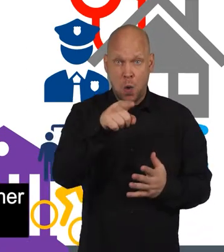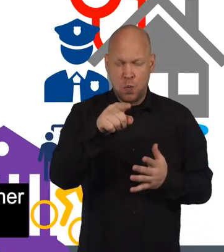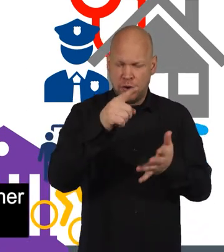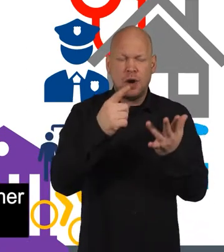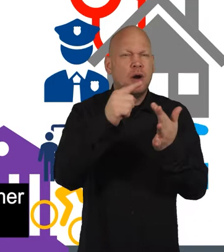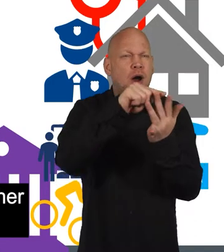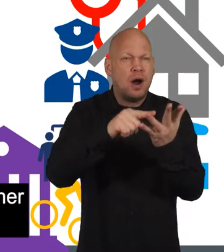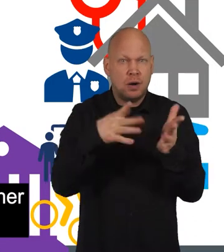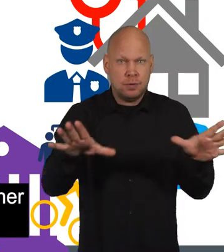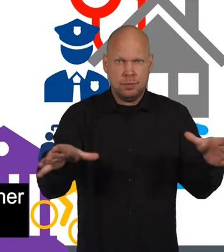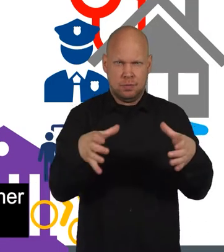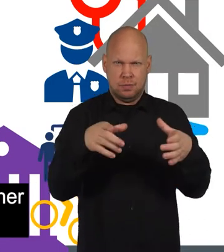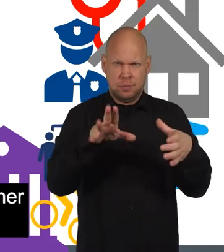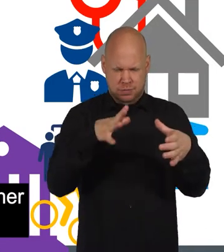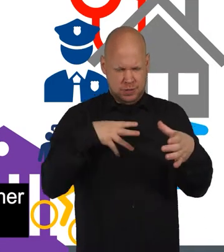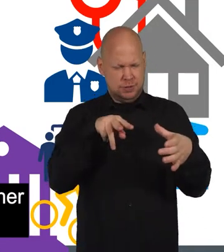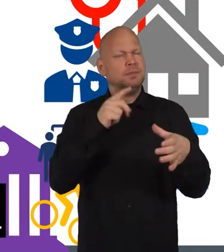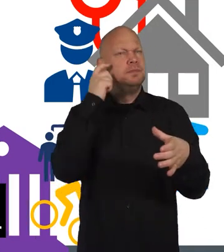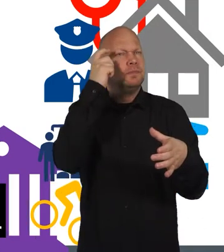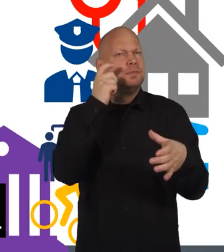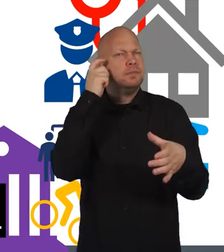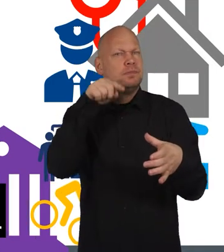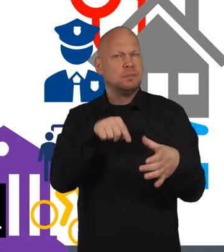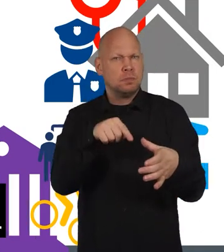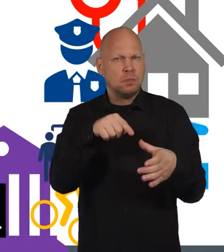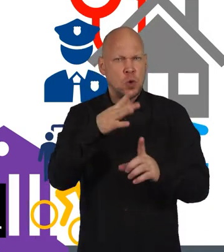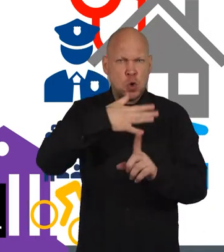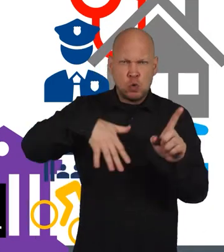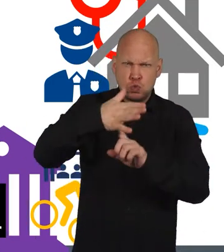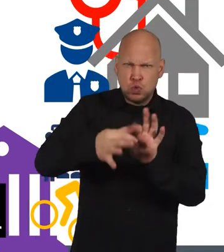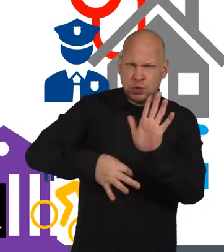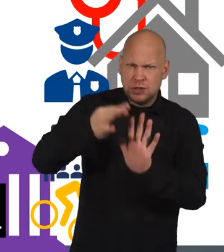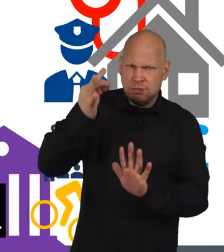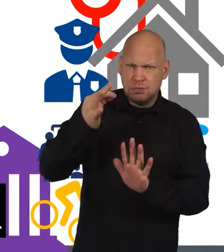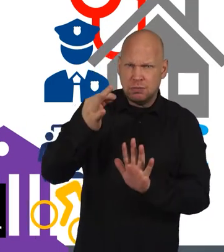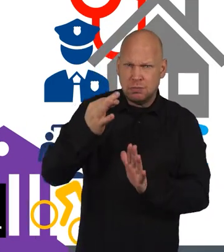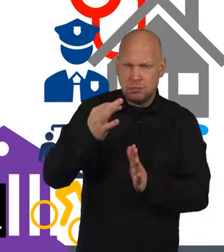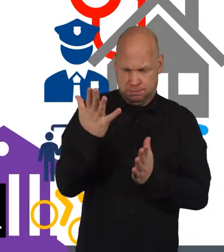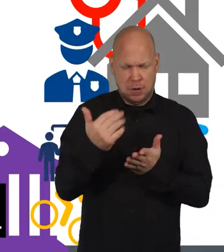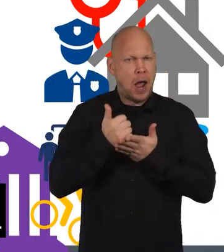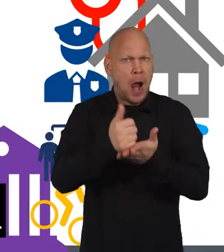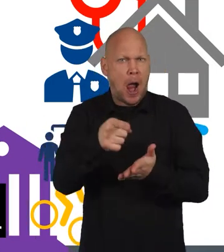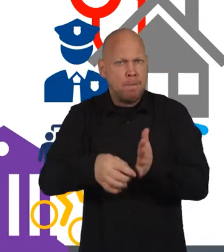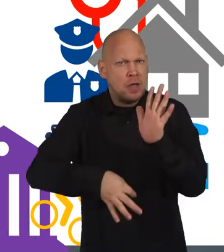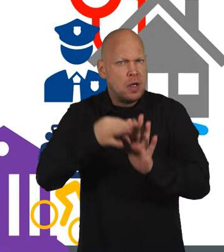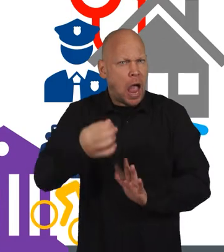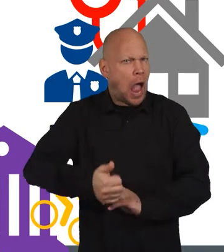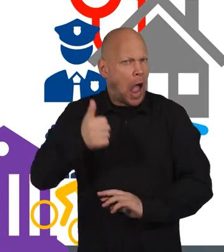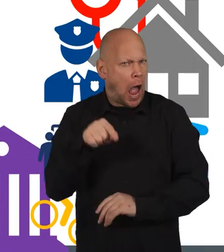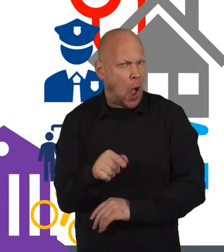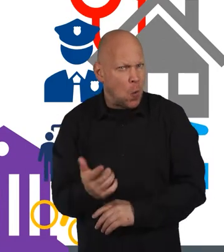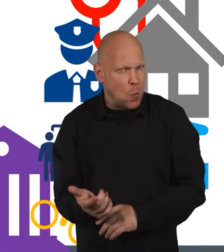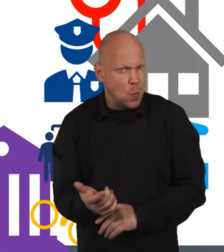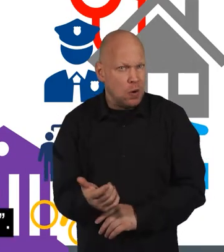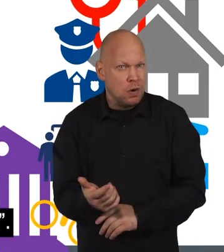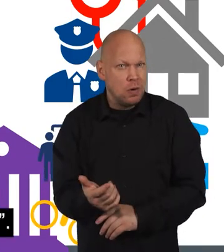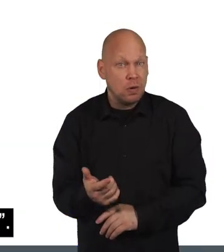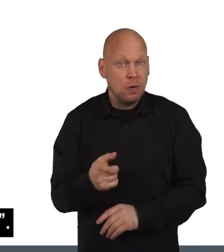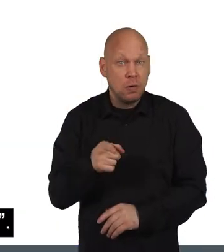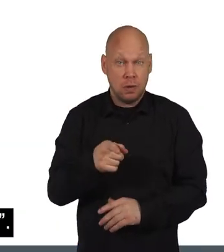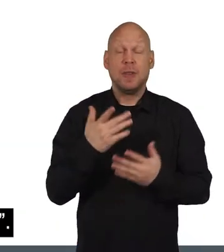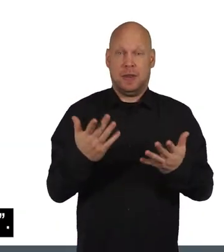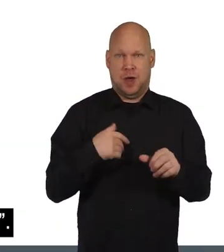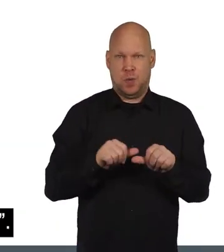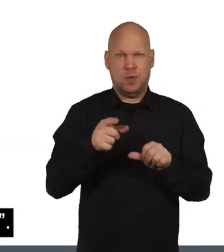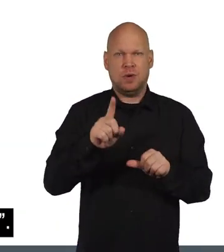to put these things together and have a think about you and your community being involved in helping to make these improvements. Which